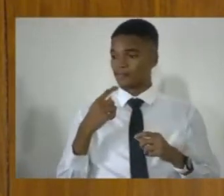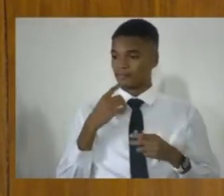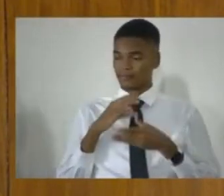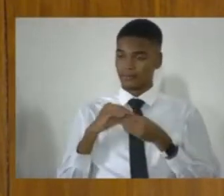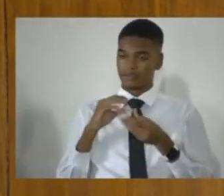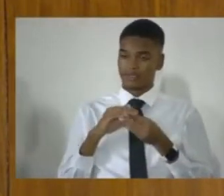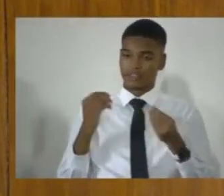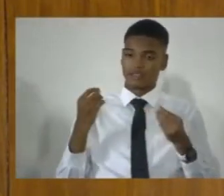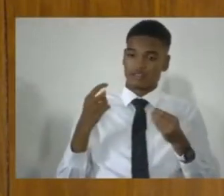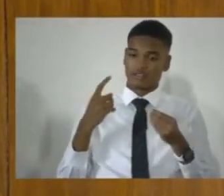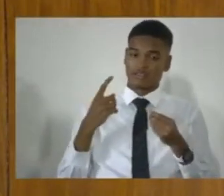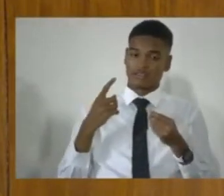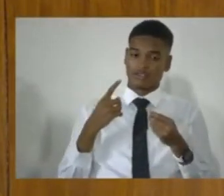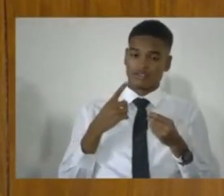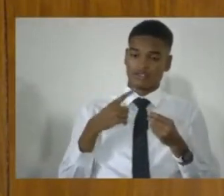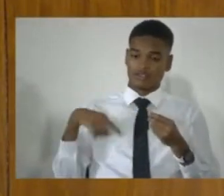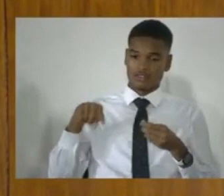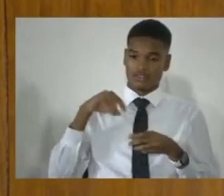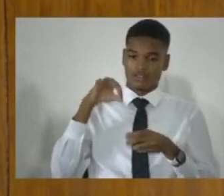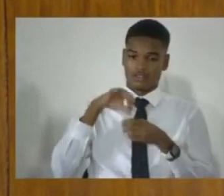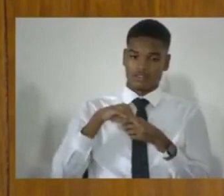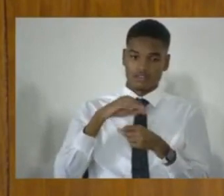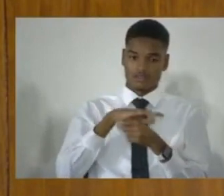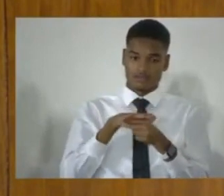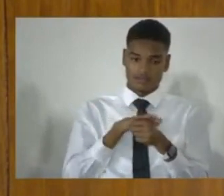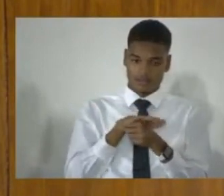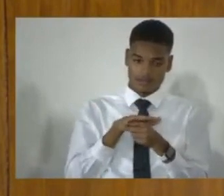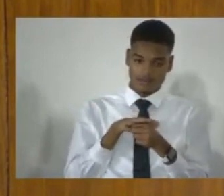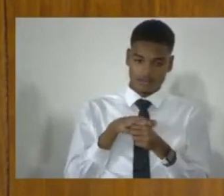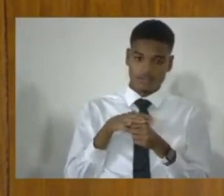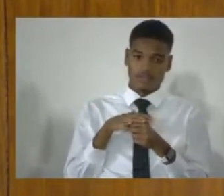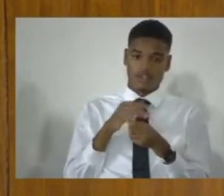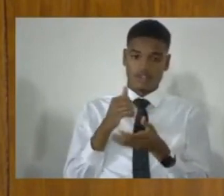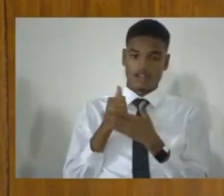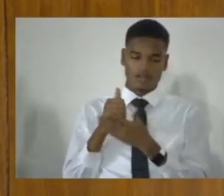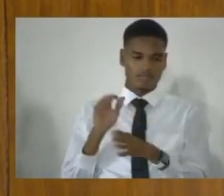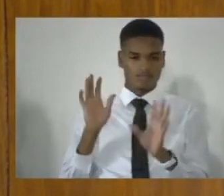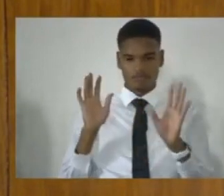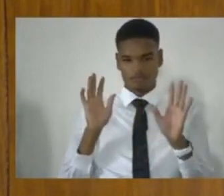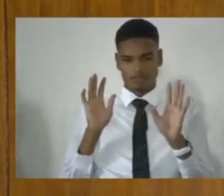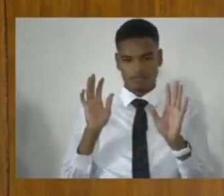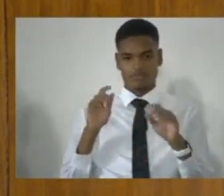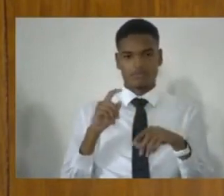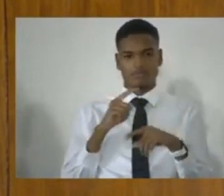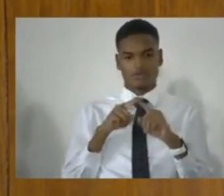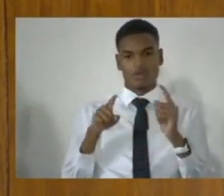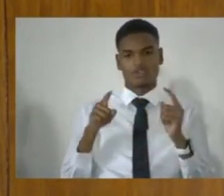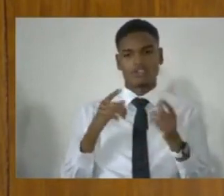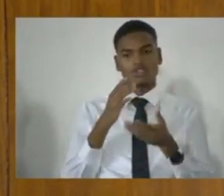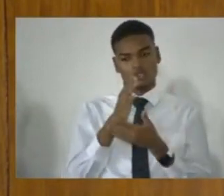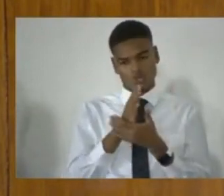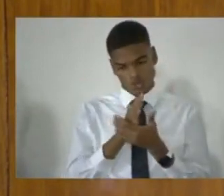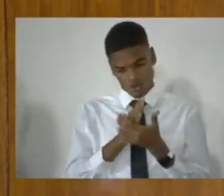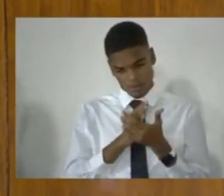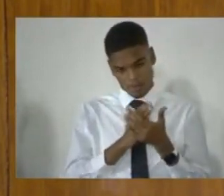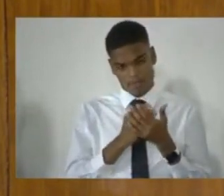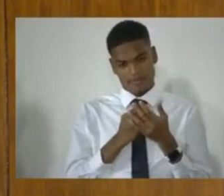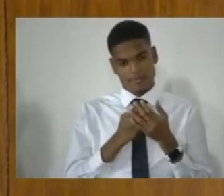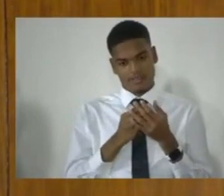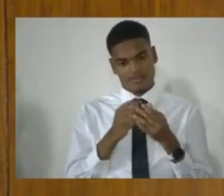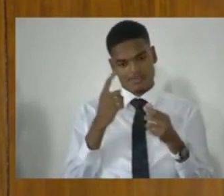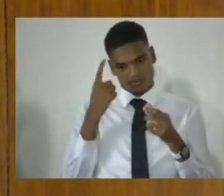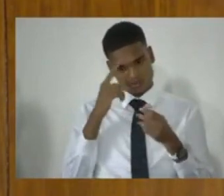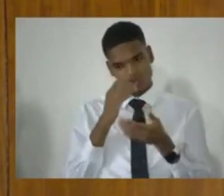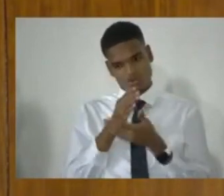unconstitutional, notwithstanding that it does, to some extent, curtail